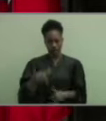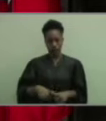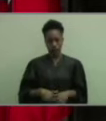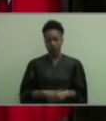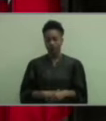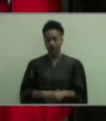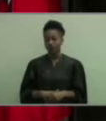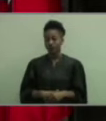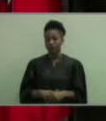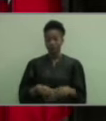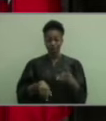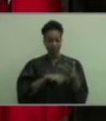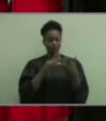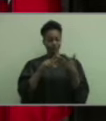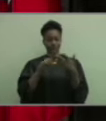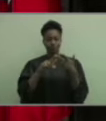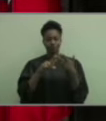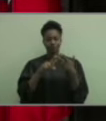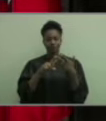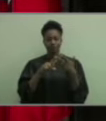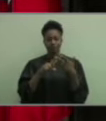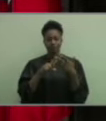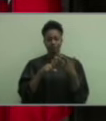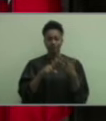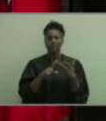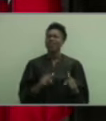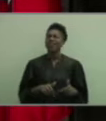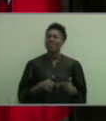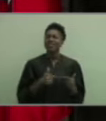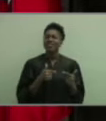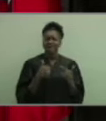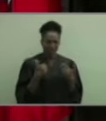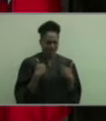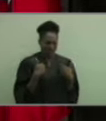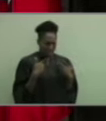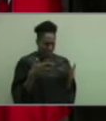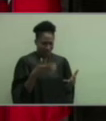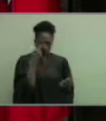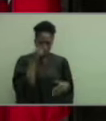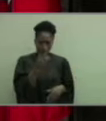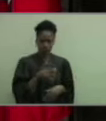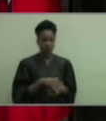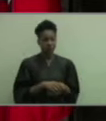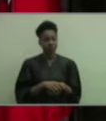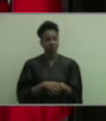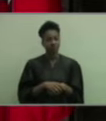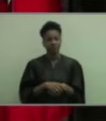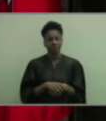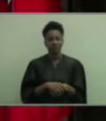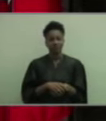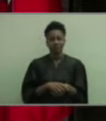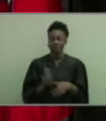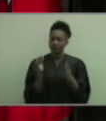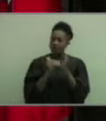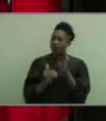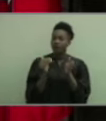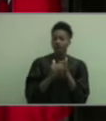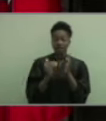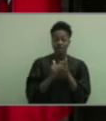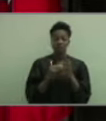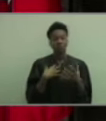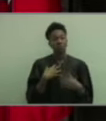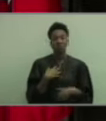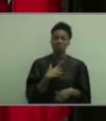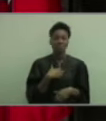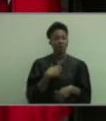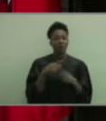My next tip is to capitalize on what life has in store for you. So often, we tend to complain about what we don't have,